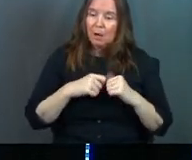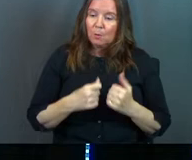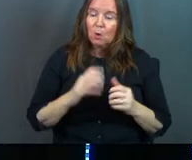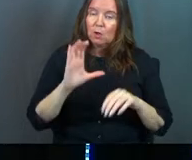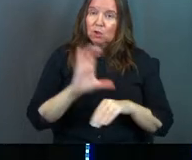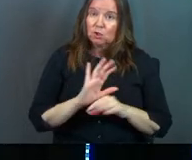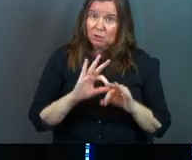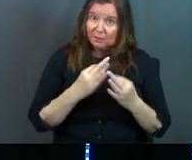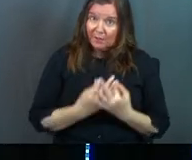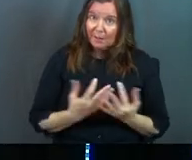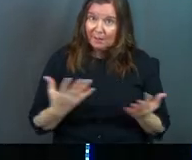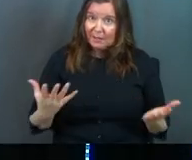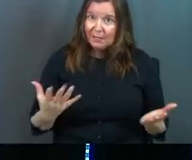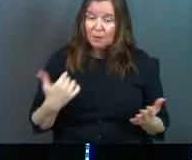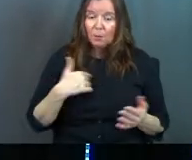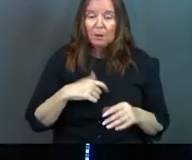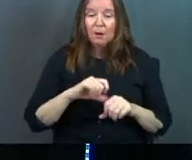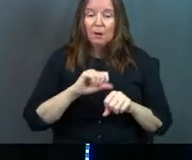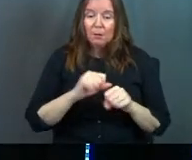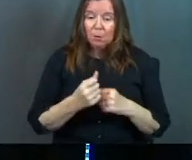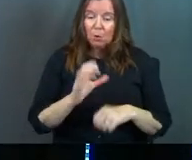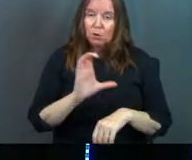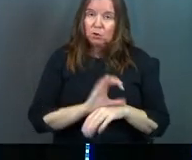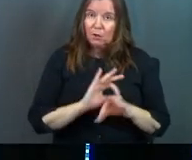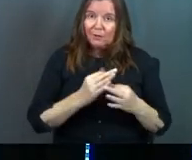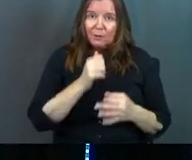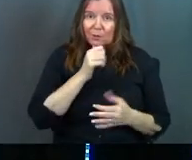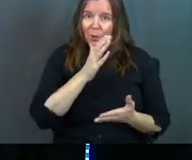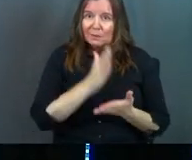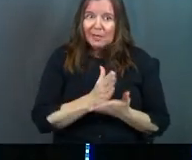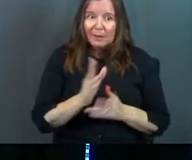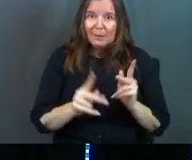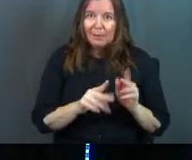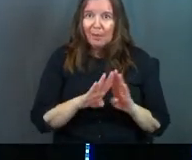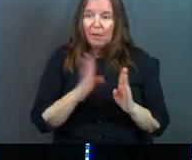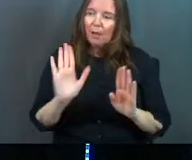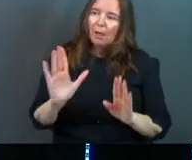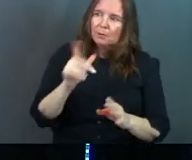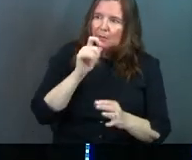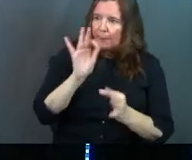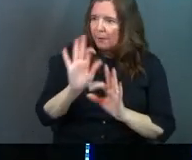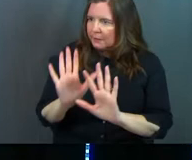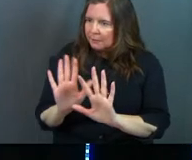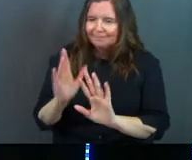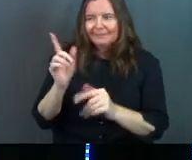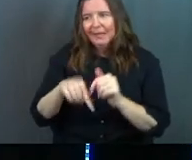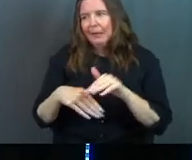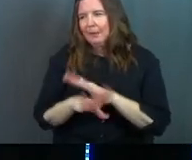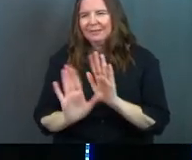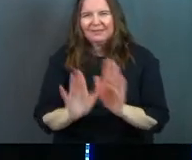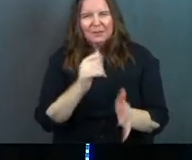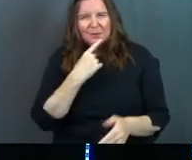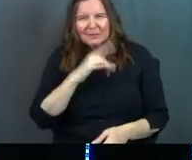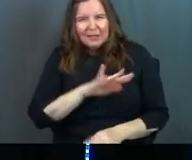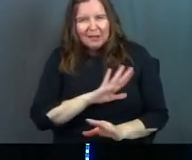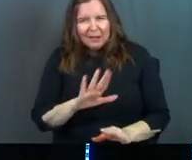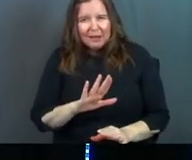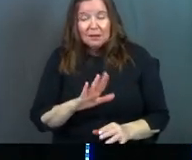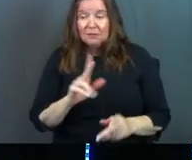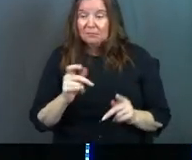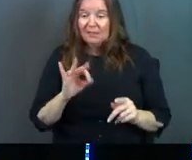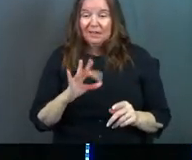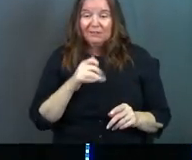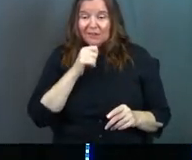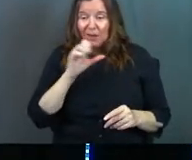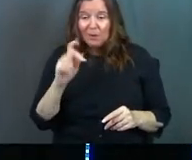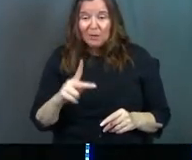family. Can I get an amen? We're a broken church family. We don't stop people at the door because they're not all cleaned up yet. And we don't stop